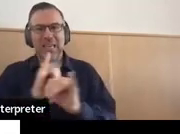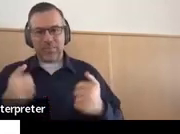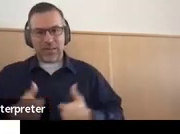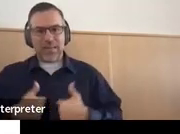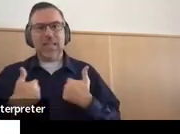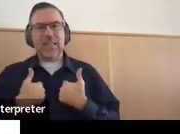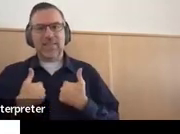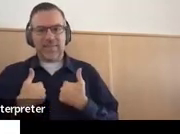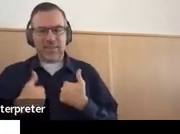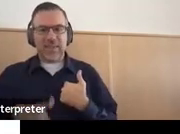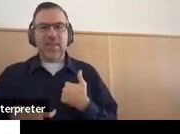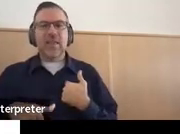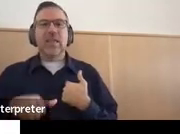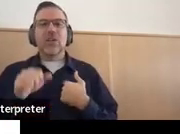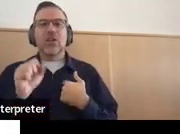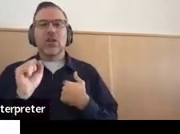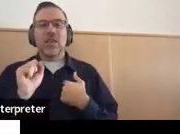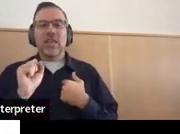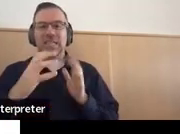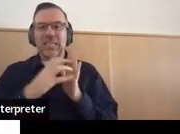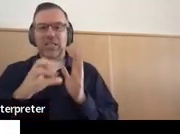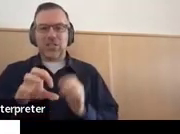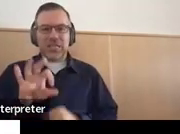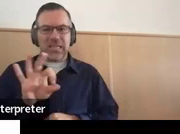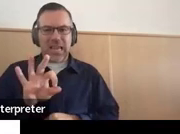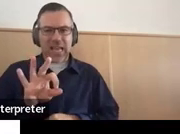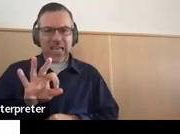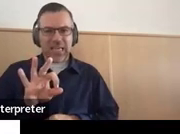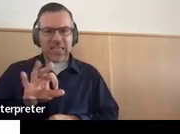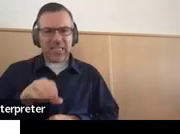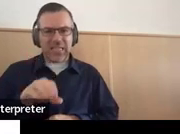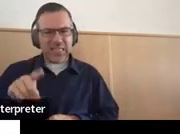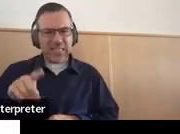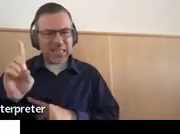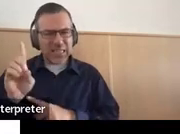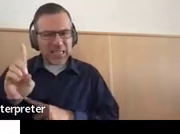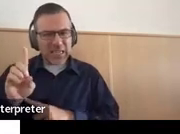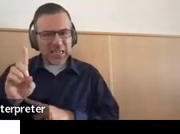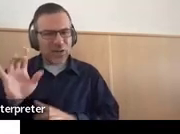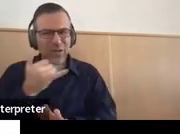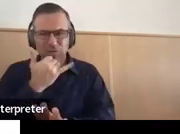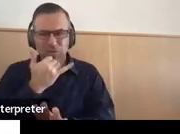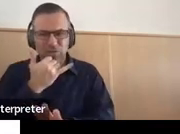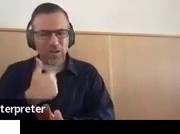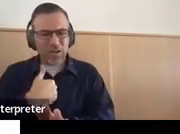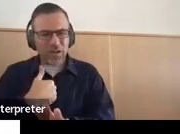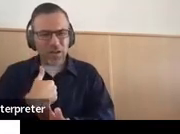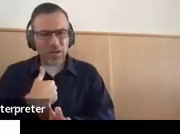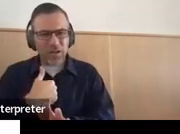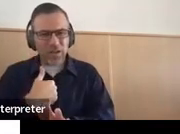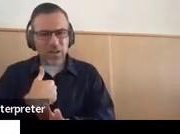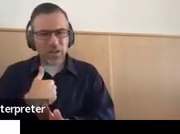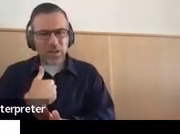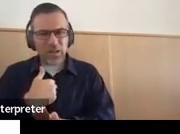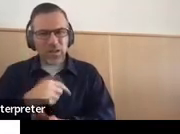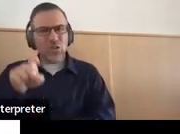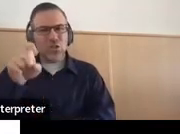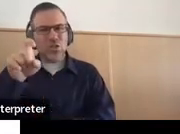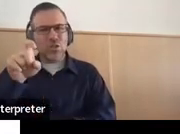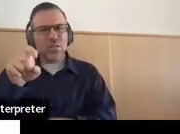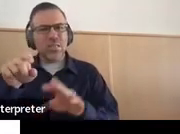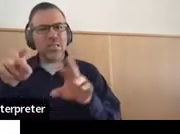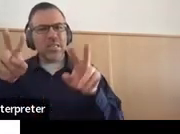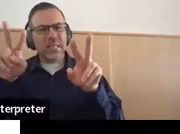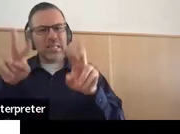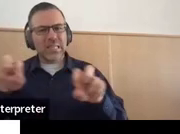9C. It's actually, it's not 9D. Actually, the assessments are